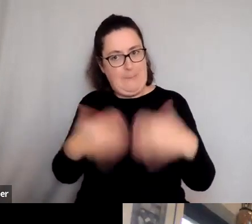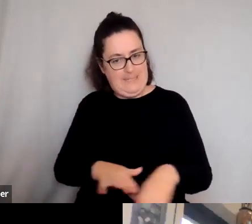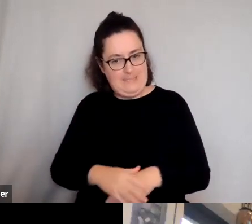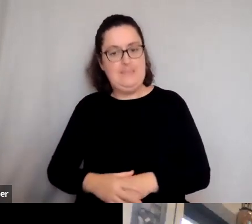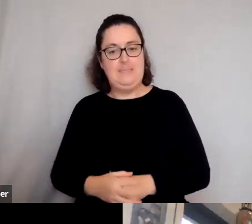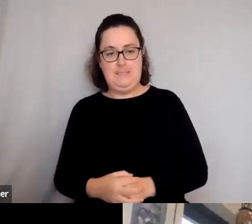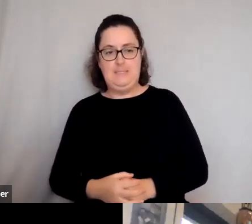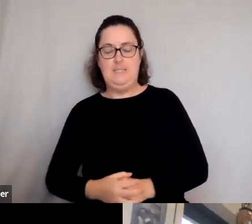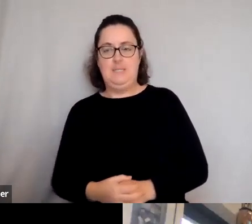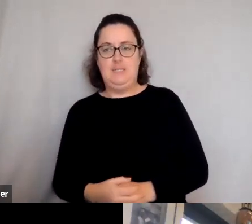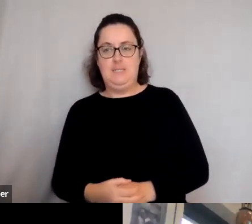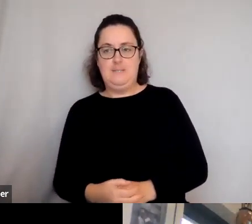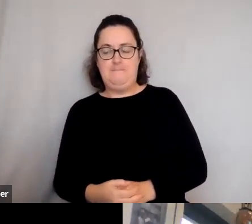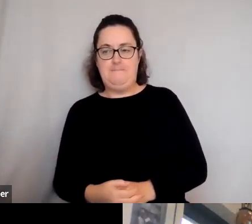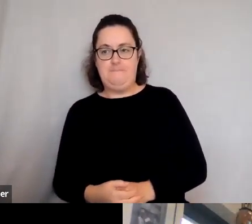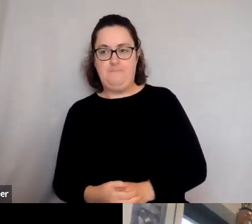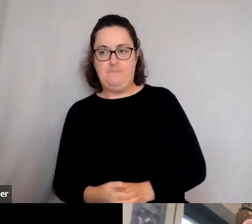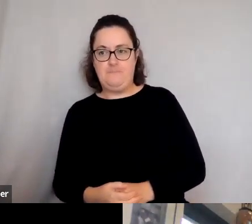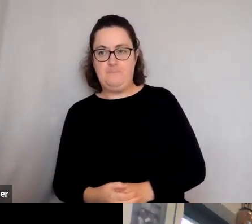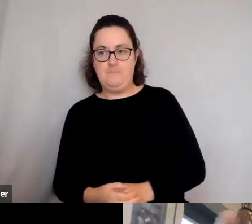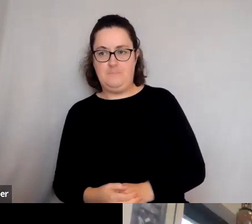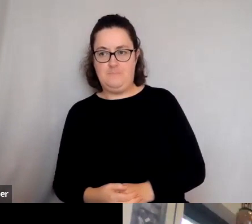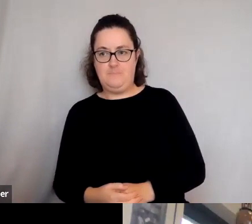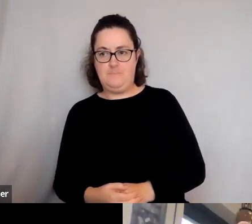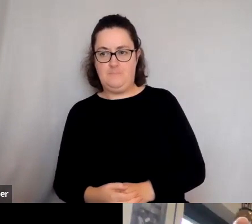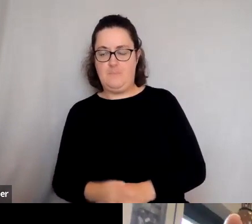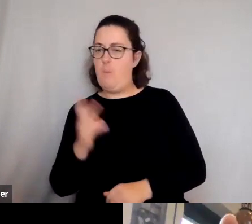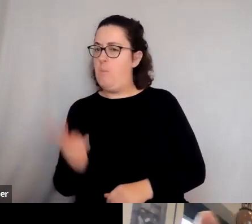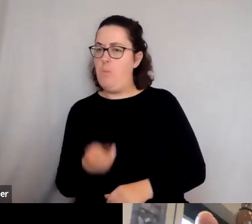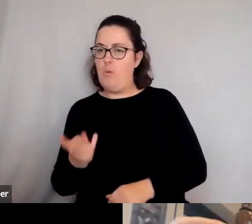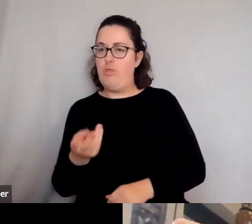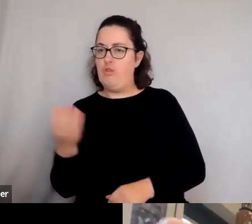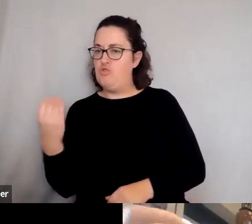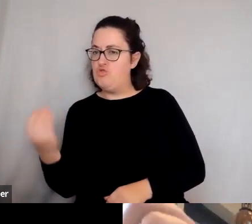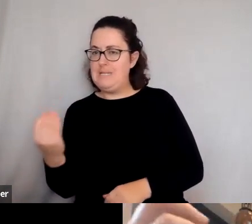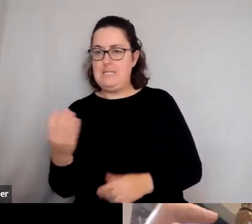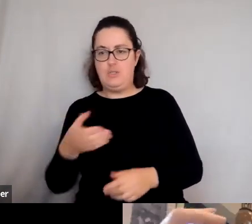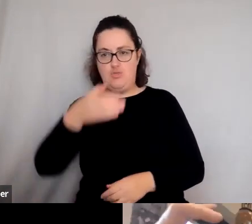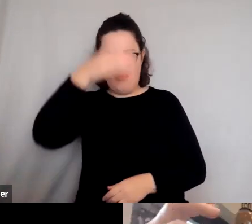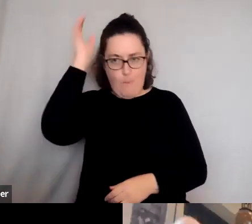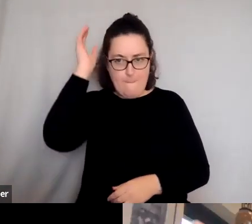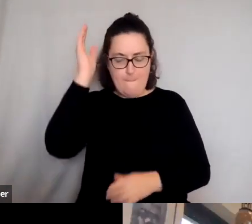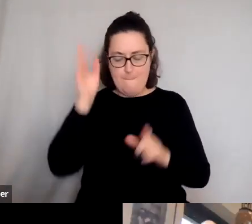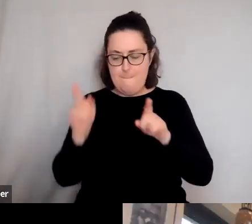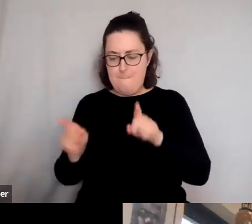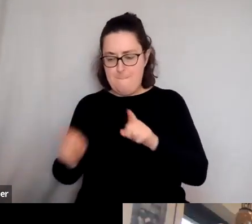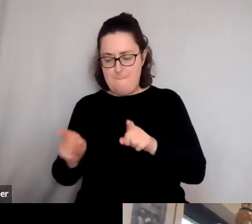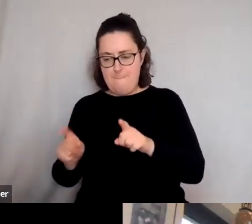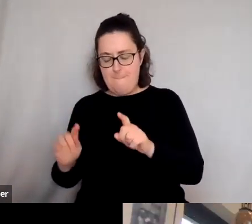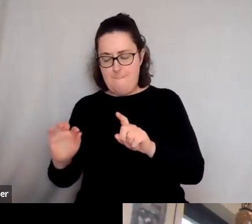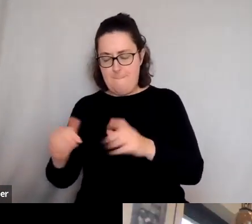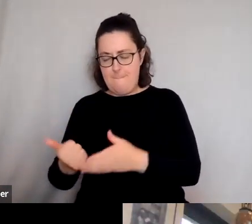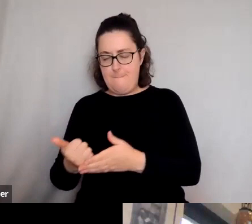what both Greece and Rome does for us, I think, is help us kind of